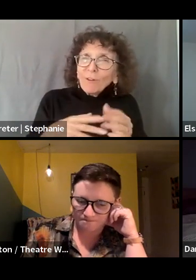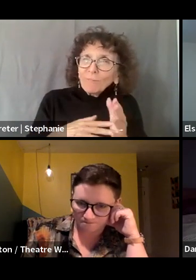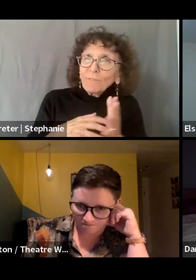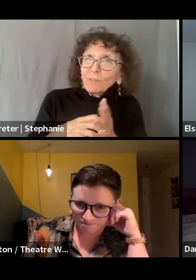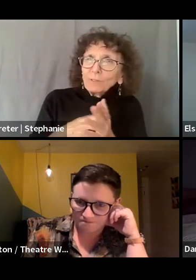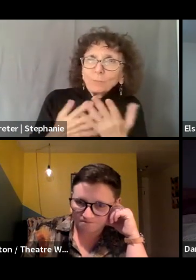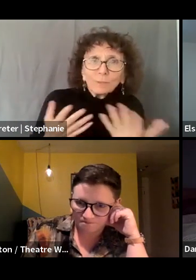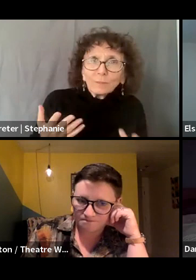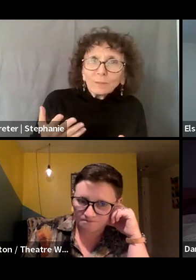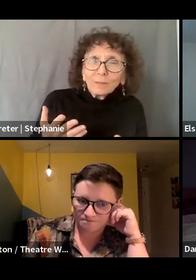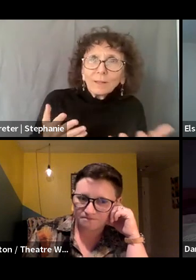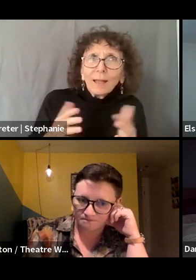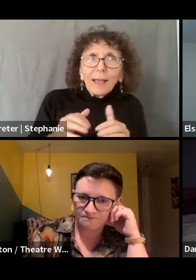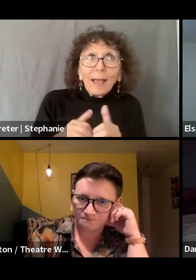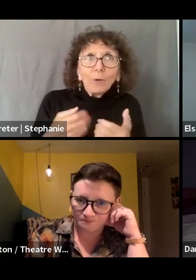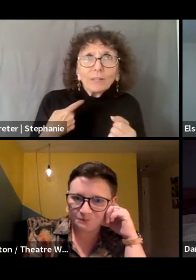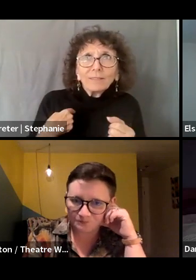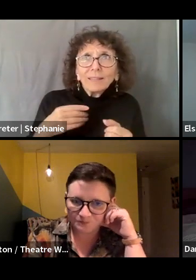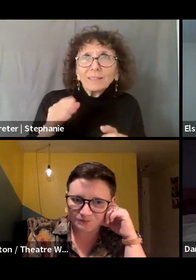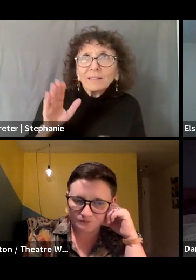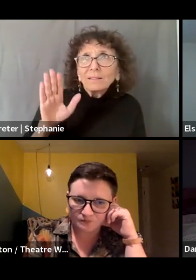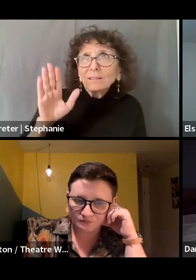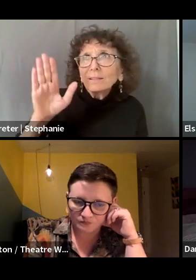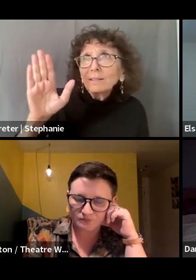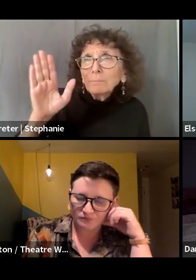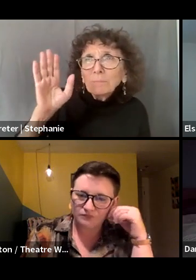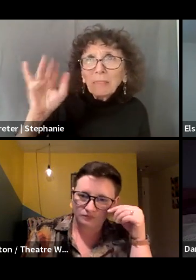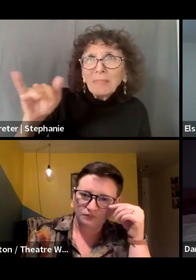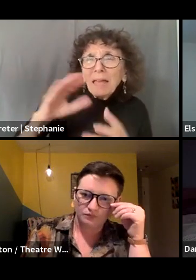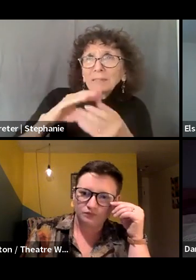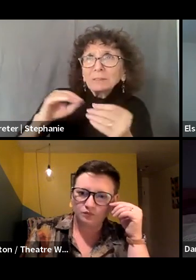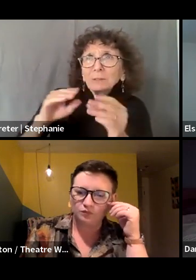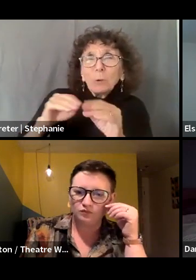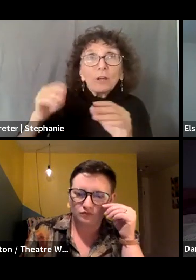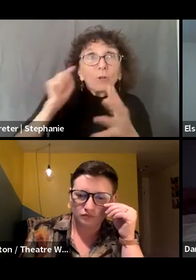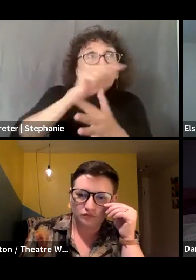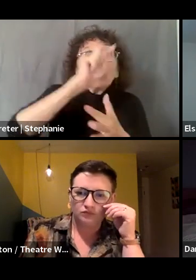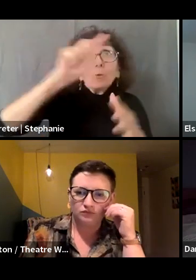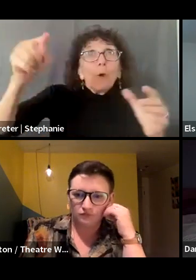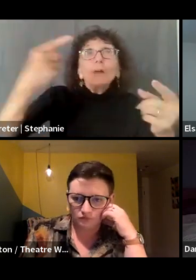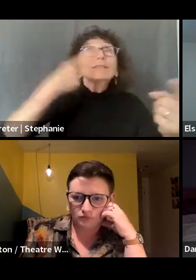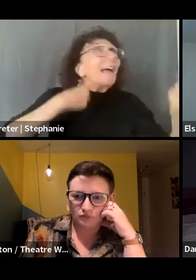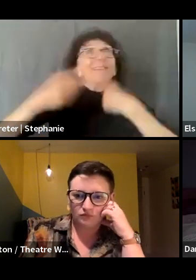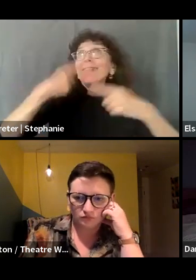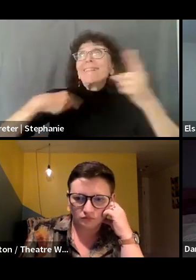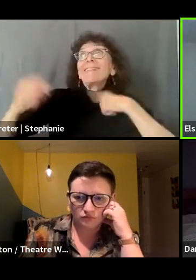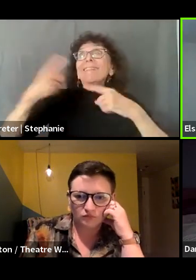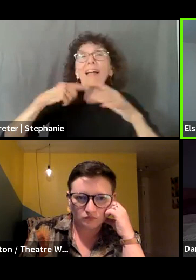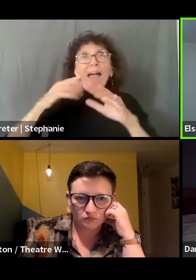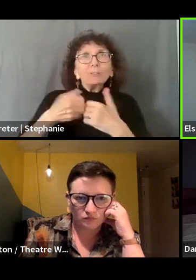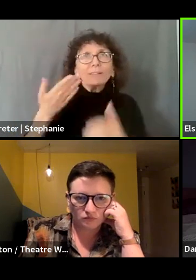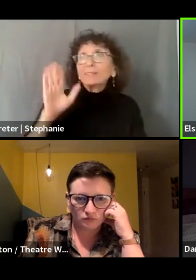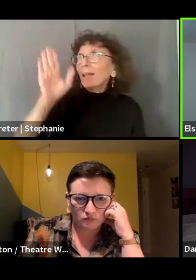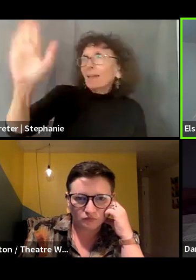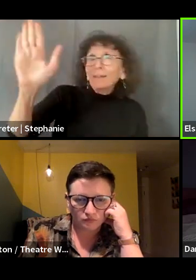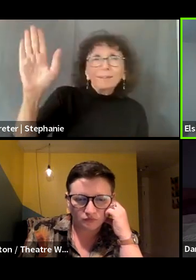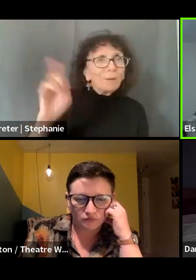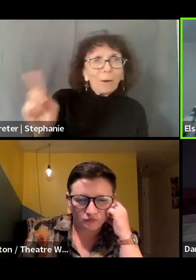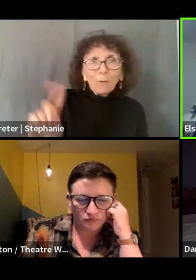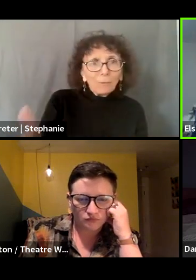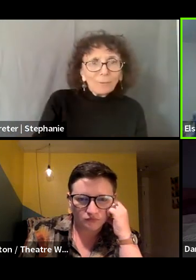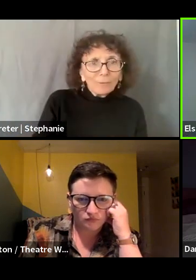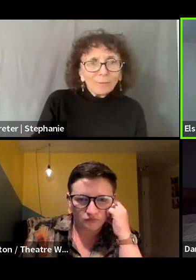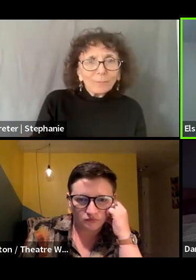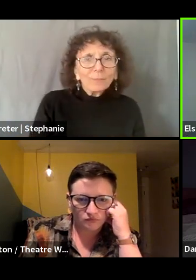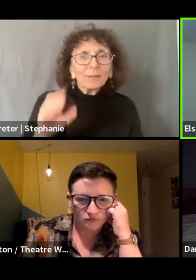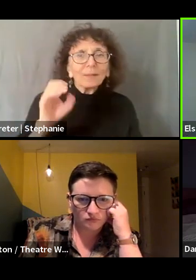like how do they even speak up against a story that is being screamed at them for multiple directions? And, and also, you know, I think David,